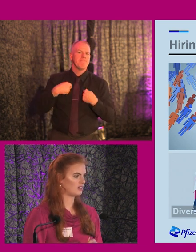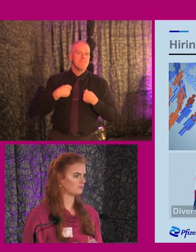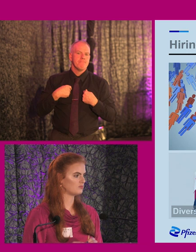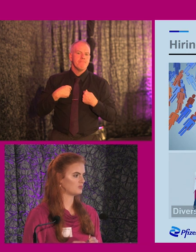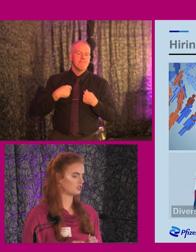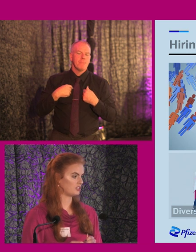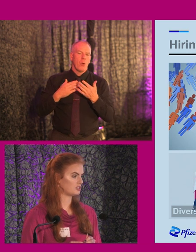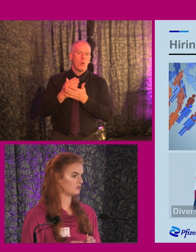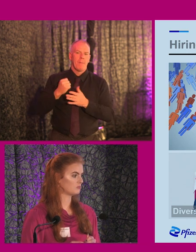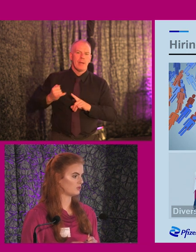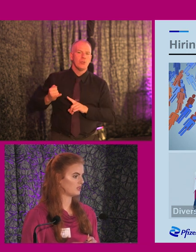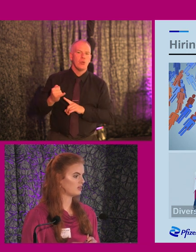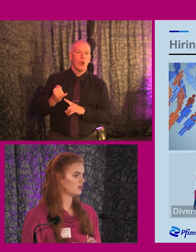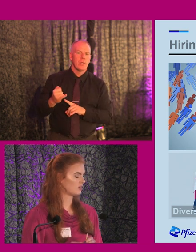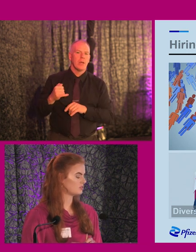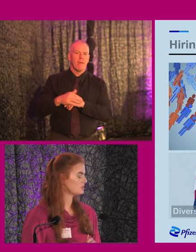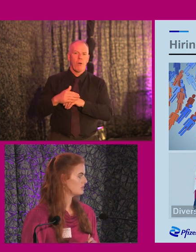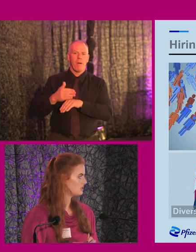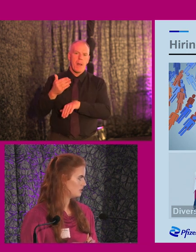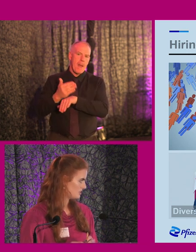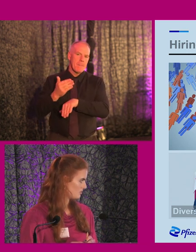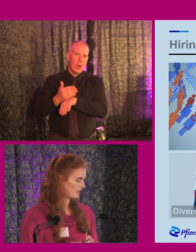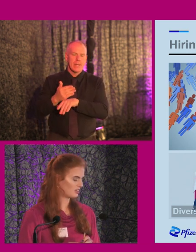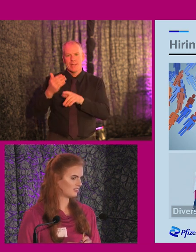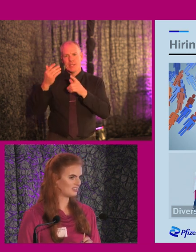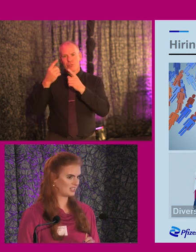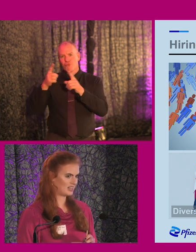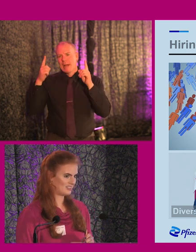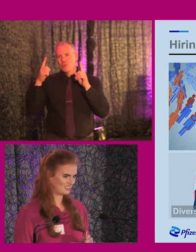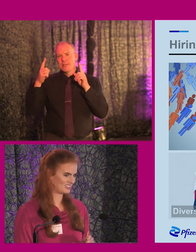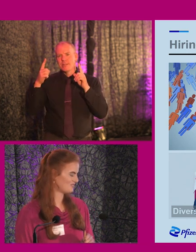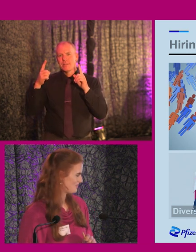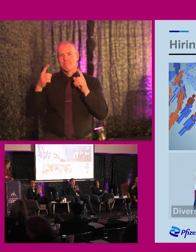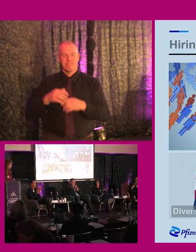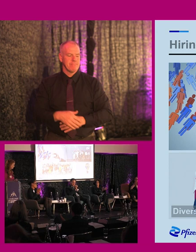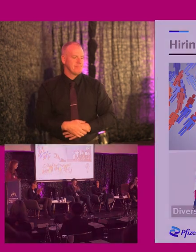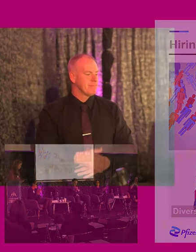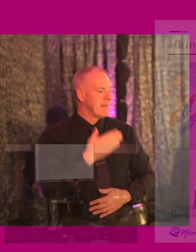journey to employ graduates with disabilities. So thank you. Thank